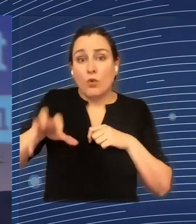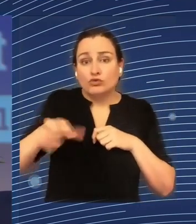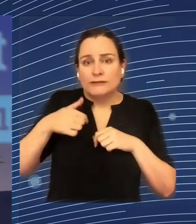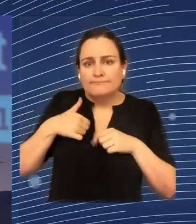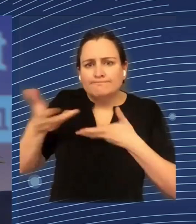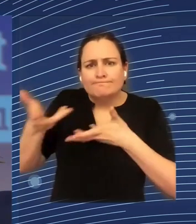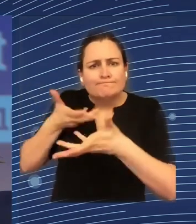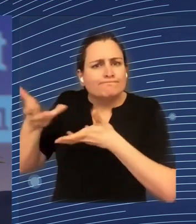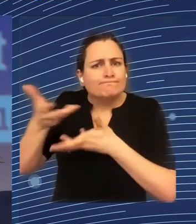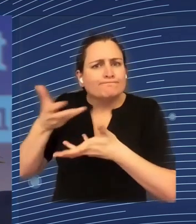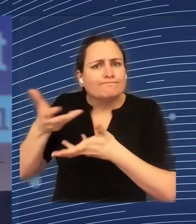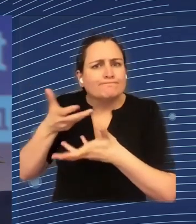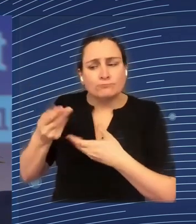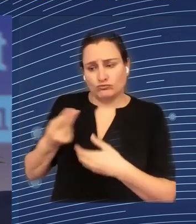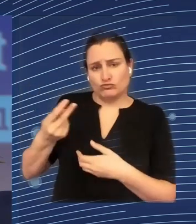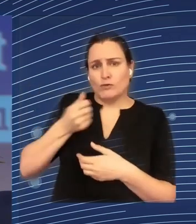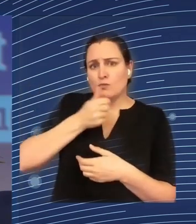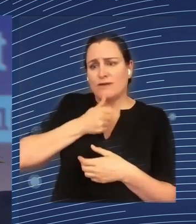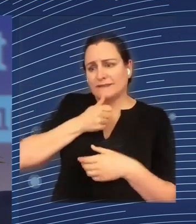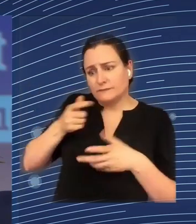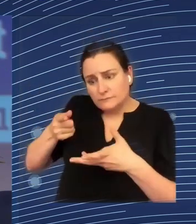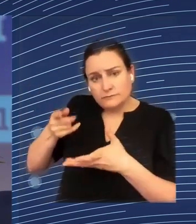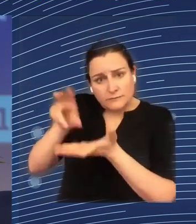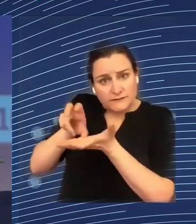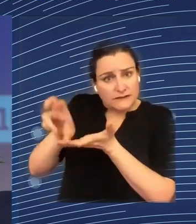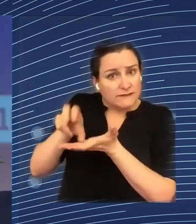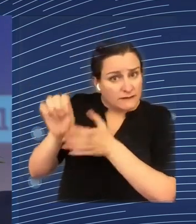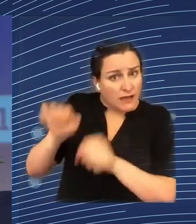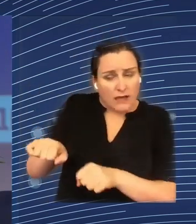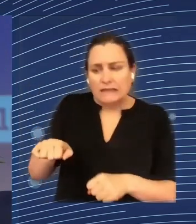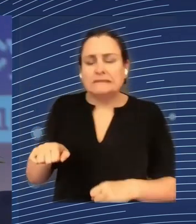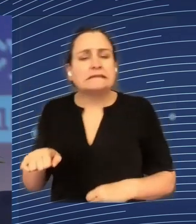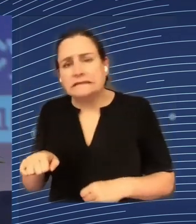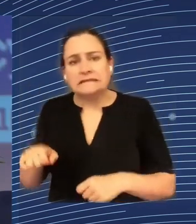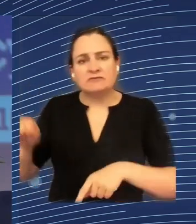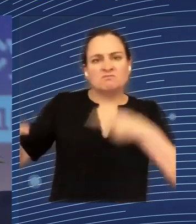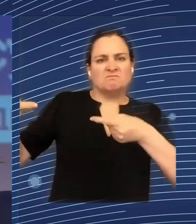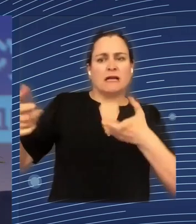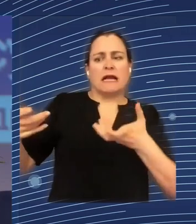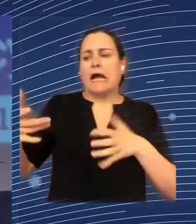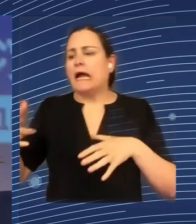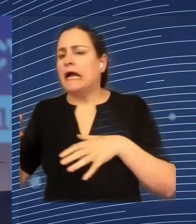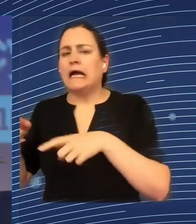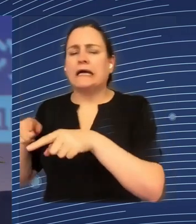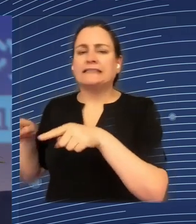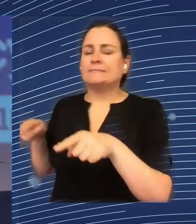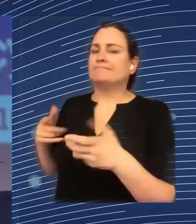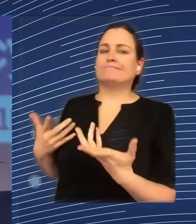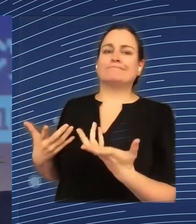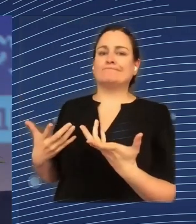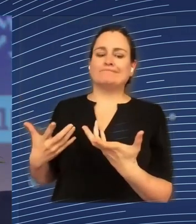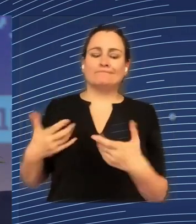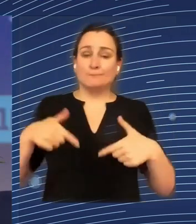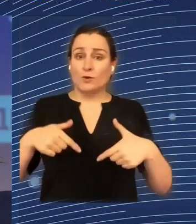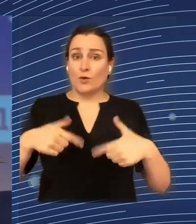regions. So this is a new tendency. It wasn't seen before. And also, cohesion policy must remain